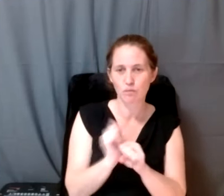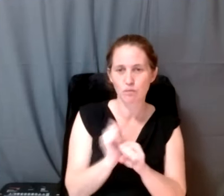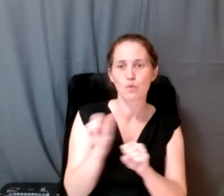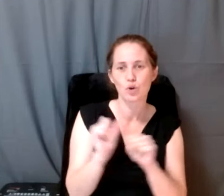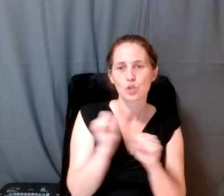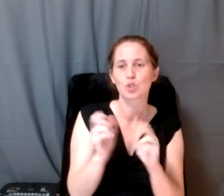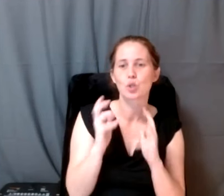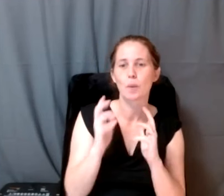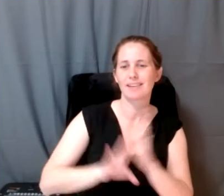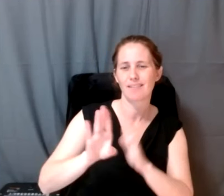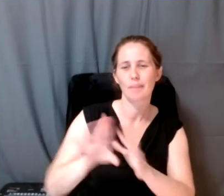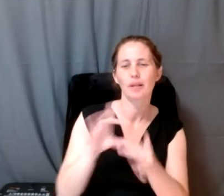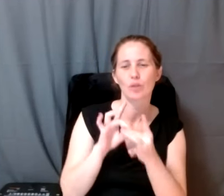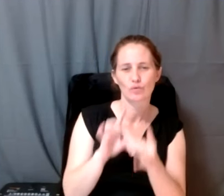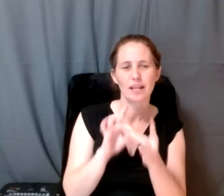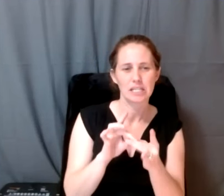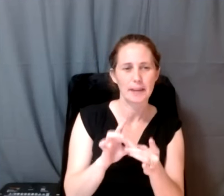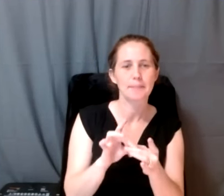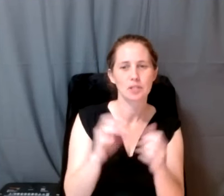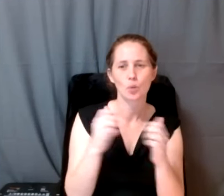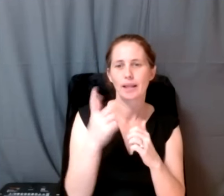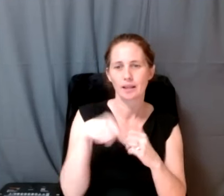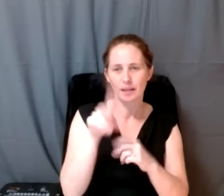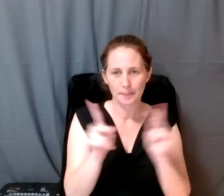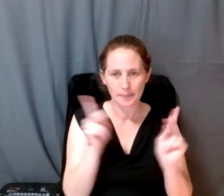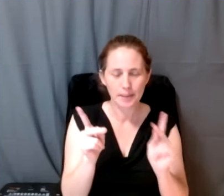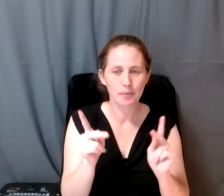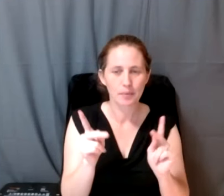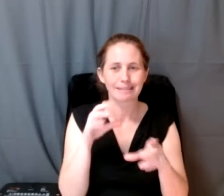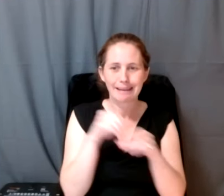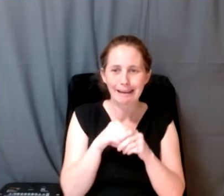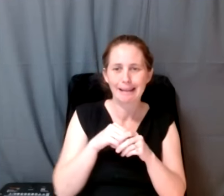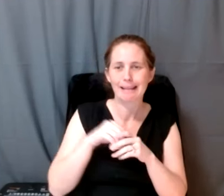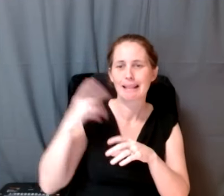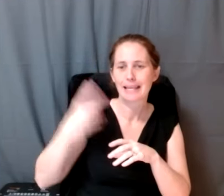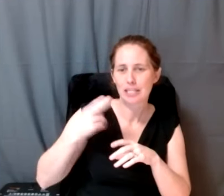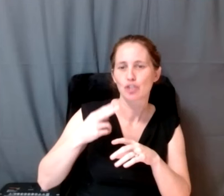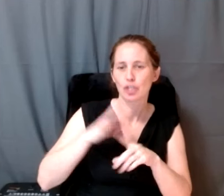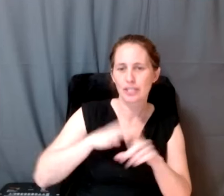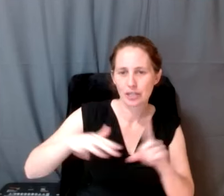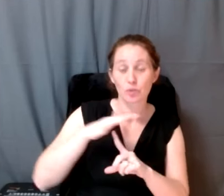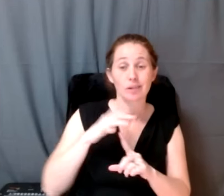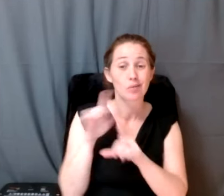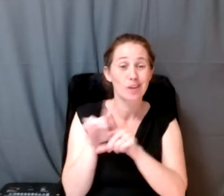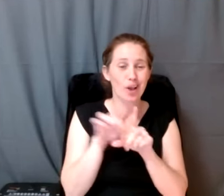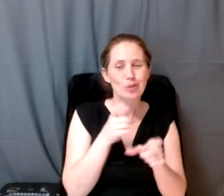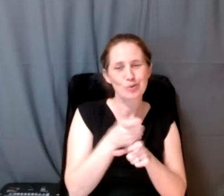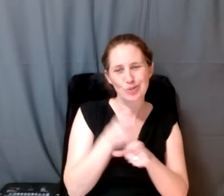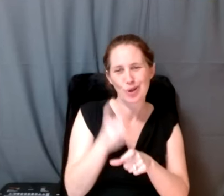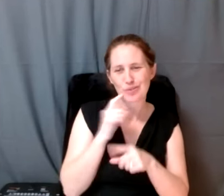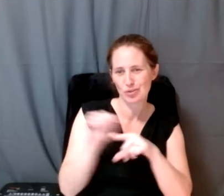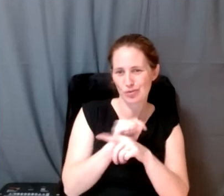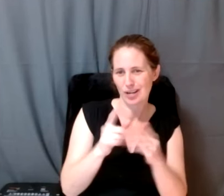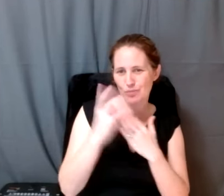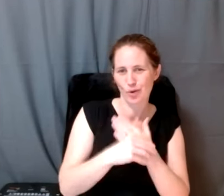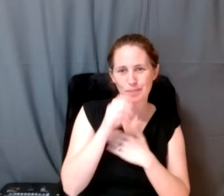work into building those relationships with people working within their ancestral territories. I mean, we also kind of joke the training program